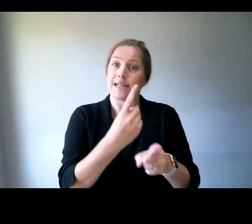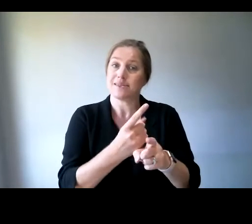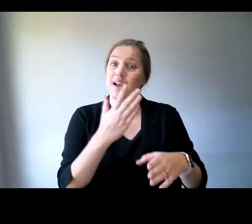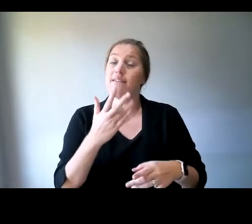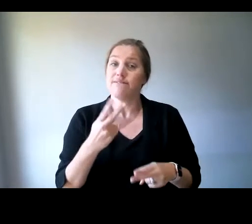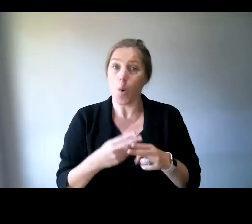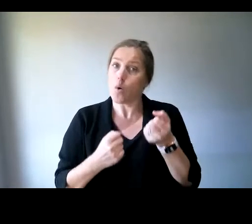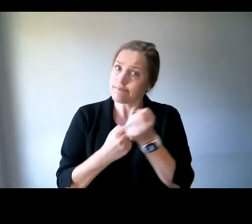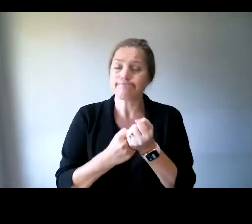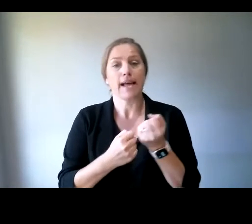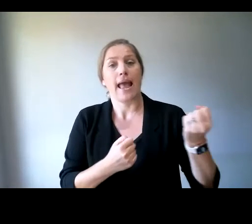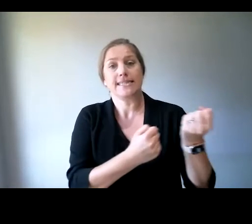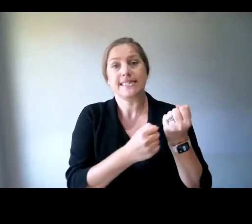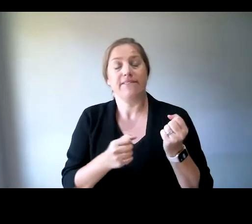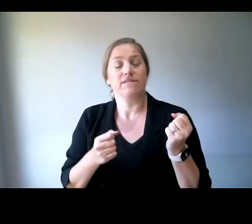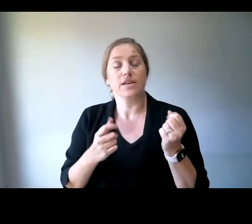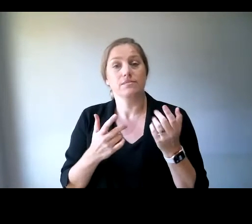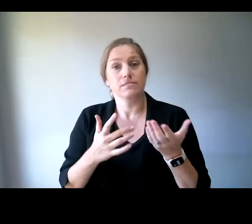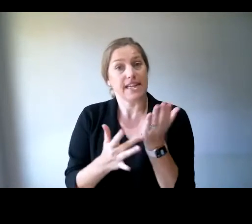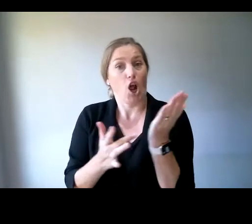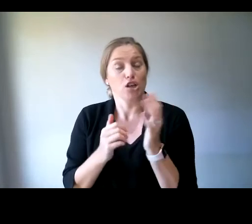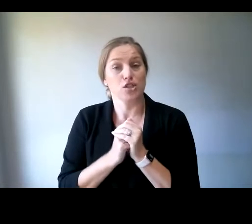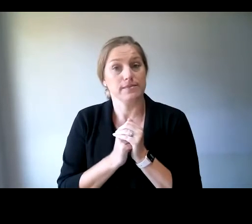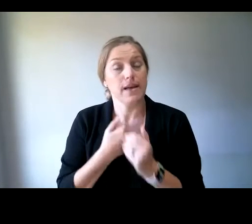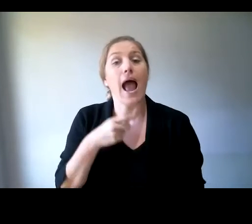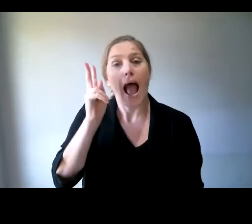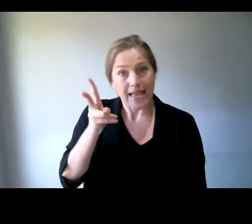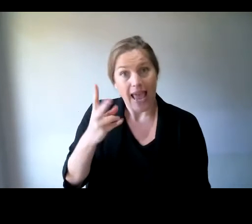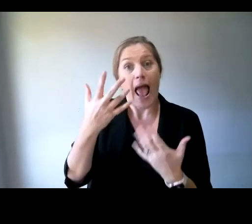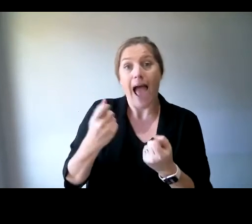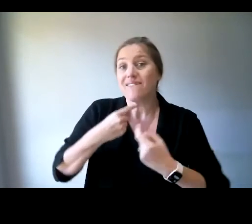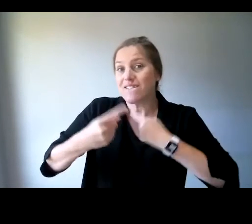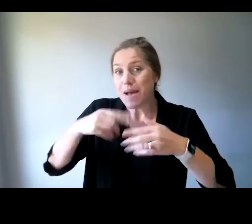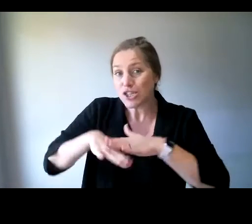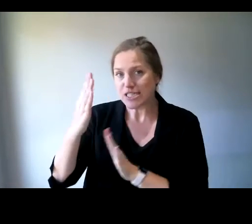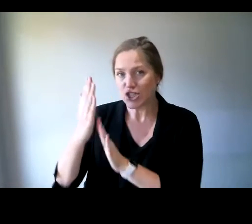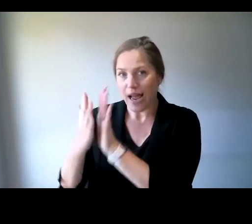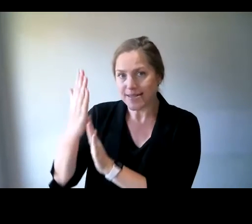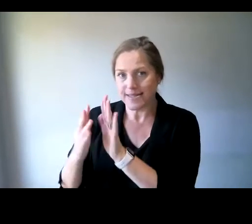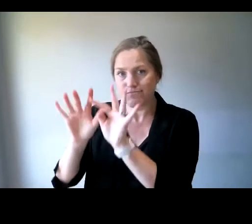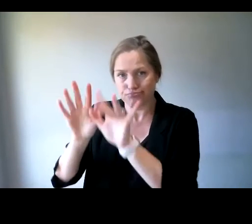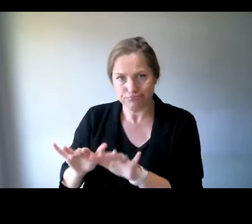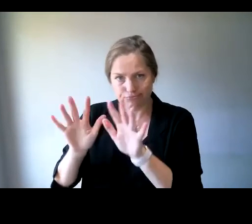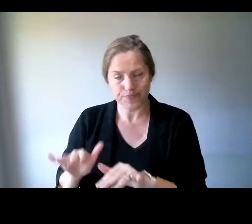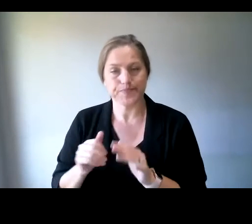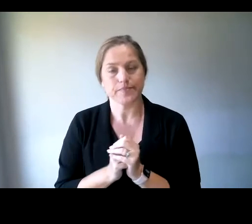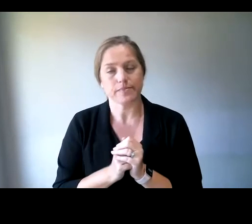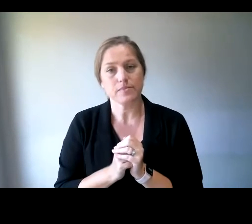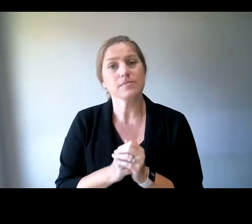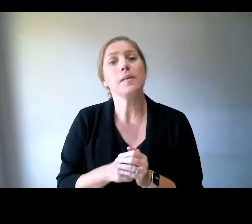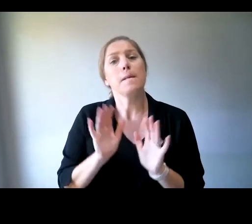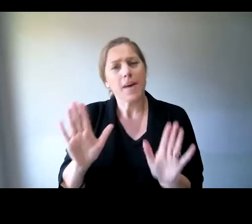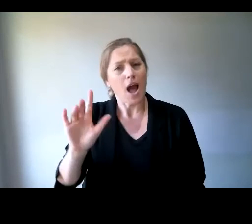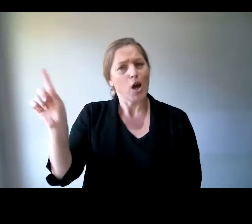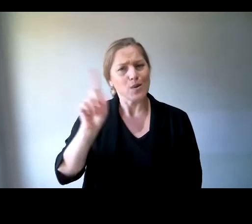again, Tony will put a link to that joint statement in the chat if you haven't already seen it. But now what we're hoping to do is build on that number, that 61